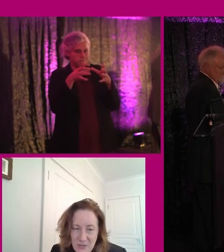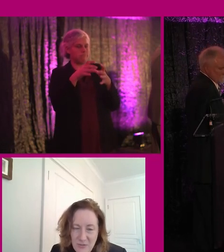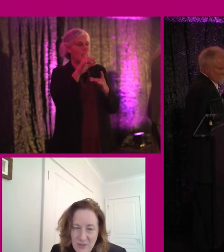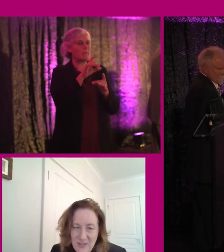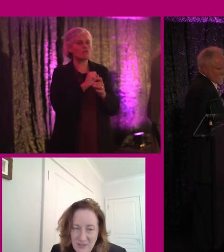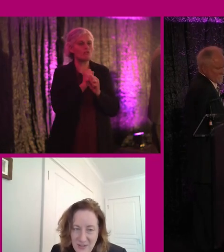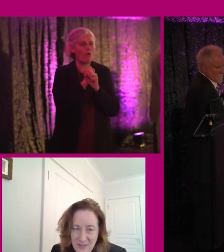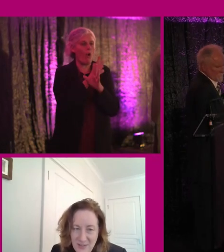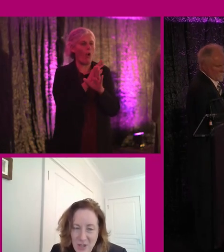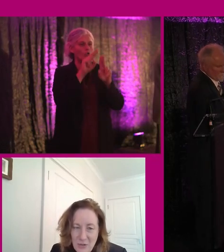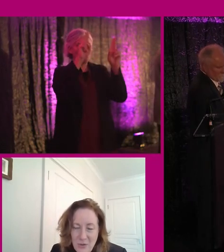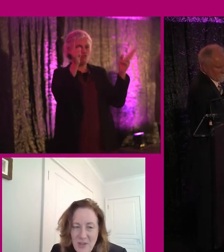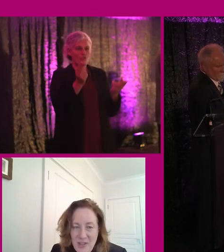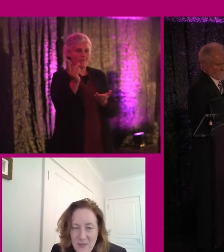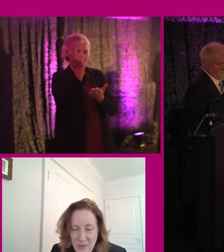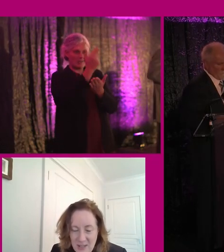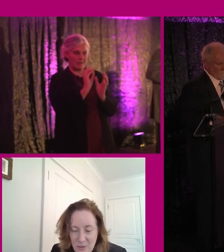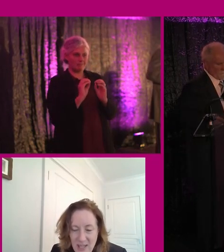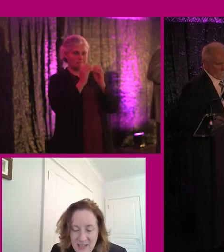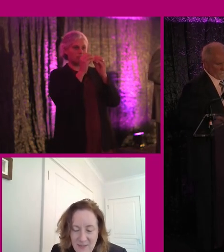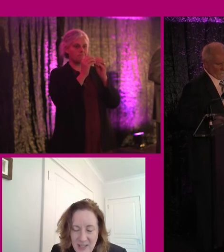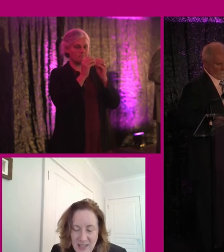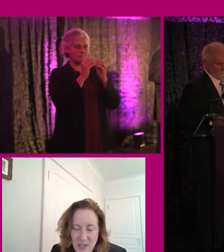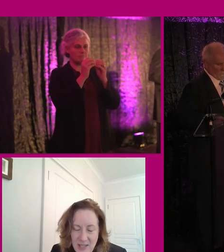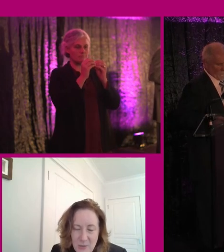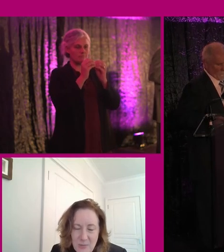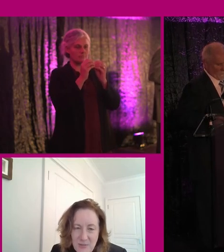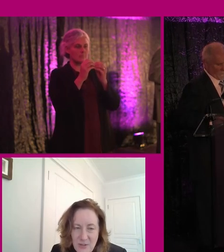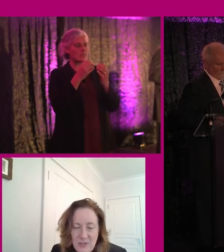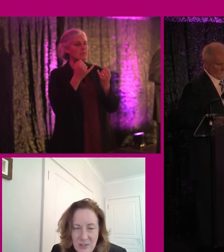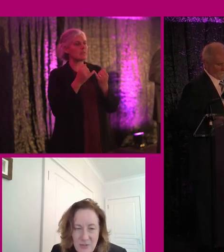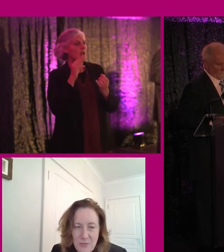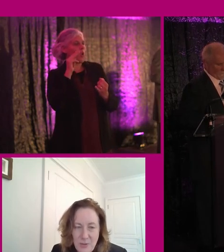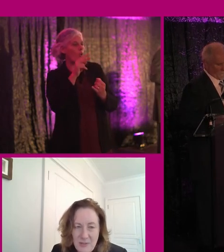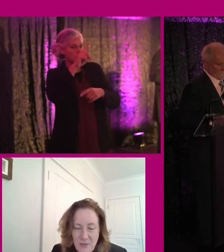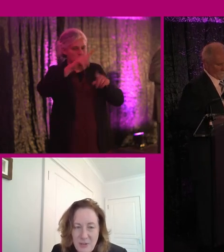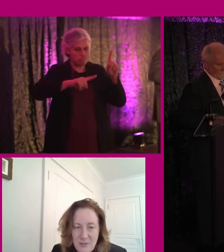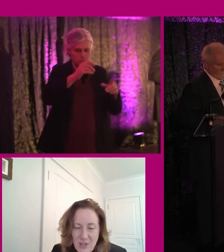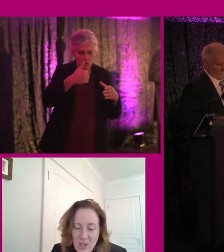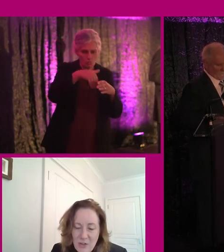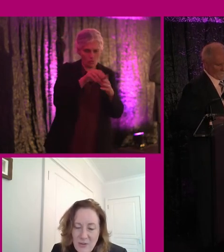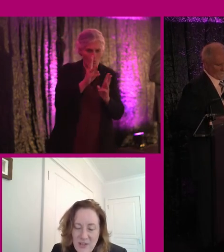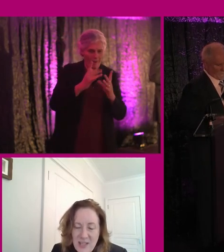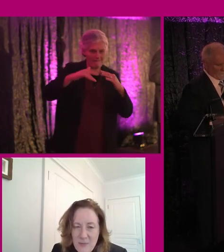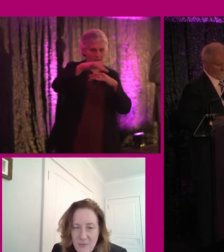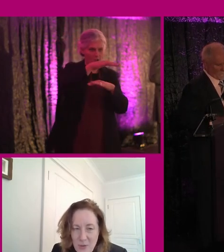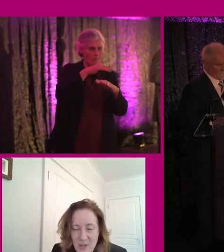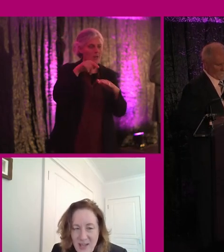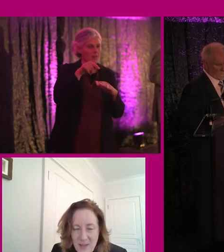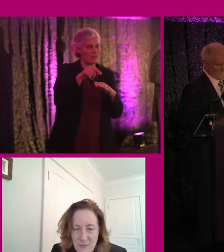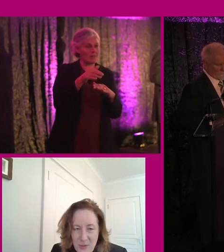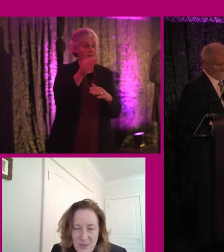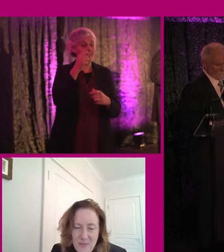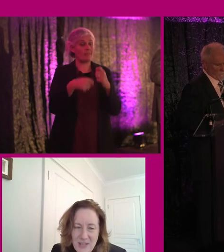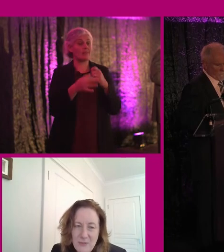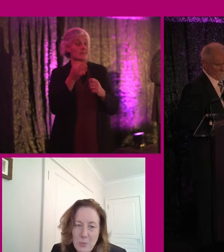that everything is universally designed. So I think I'm looking at having an equitable, diverse and inclusive work environment. So I think if you